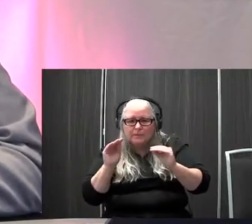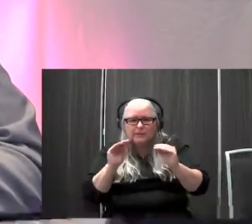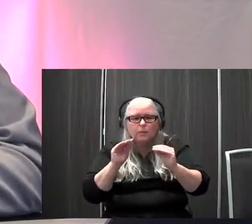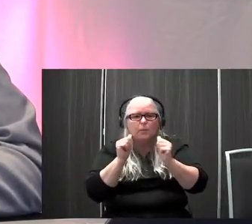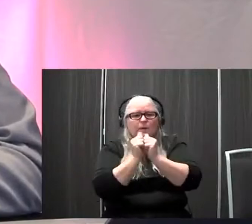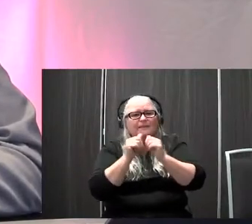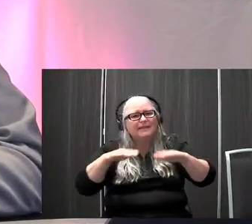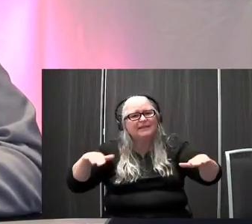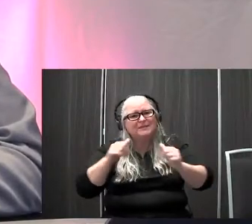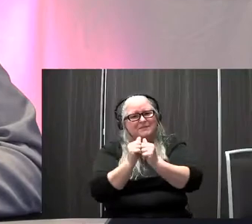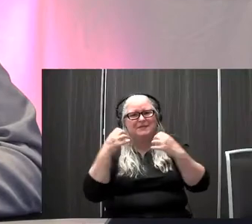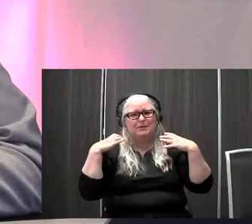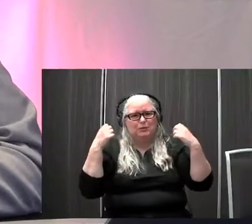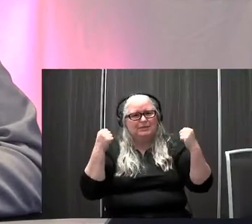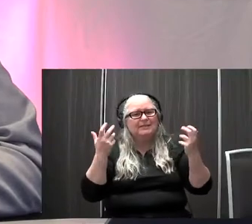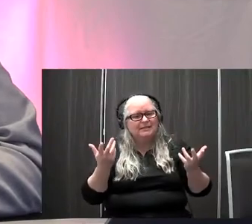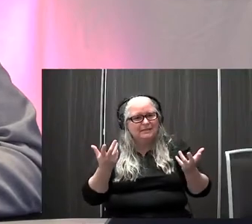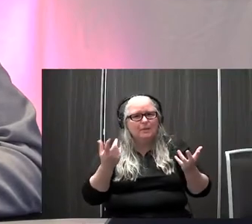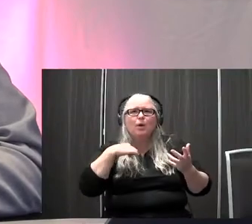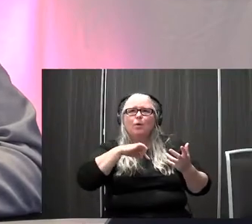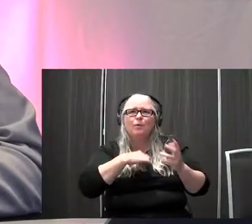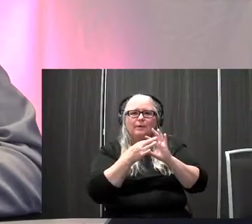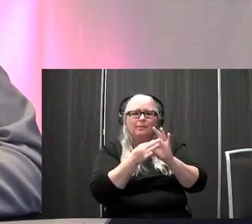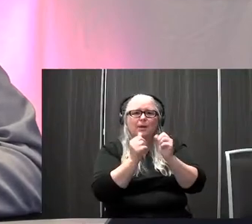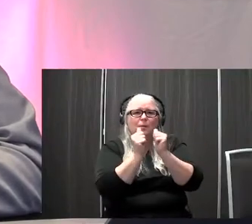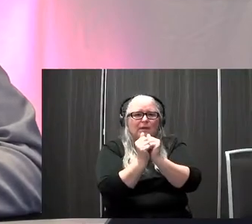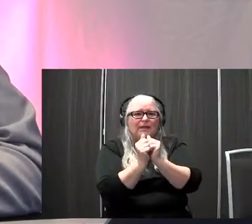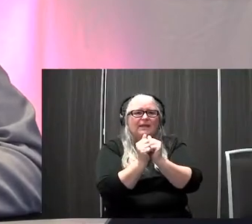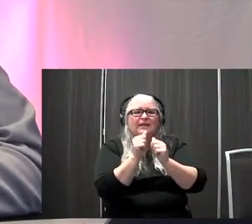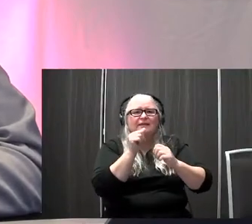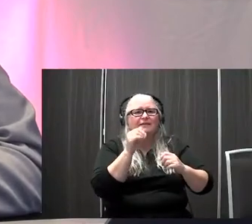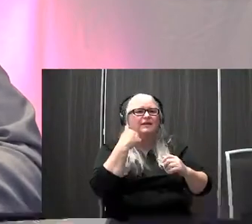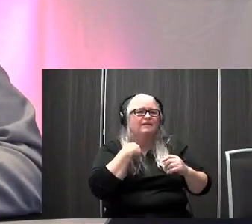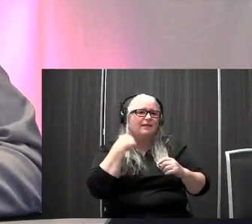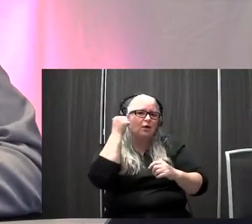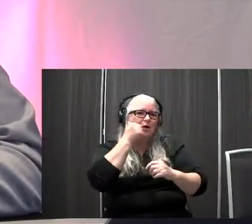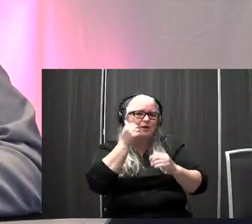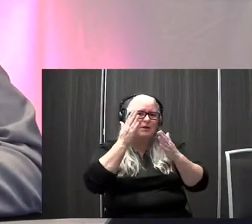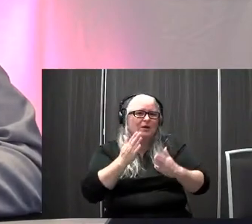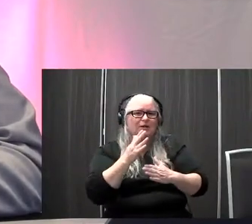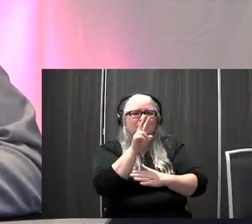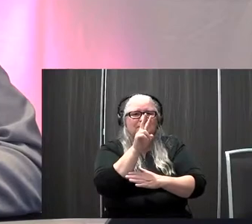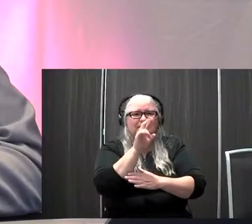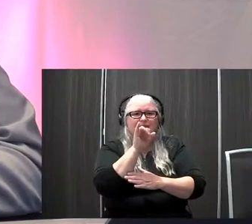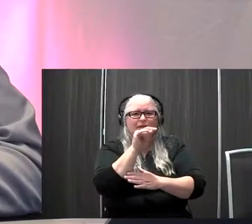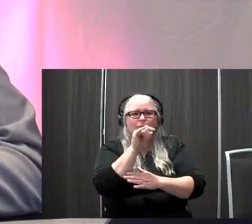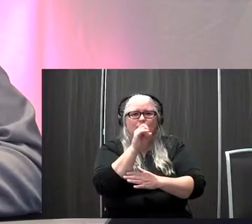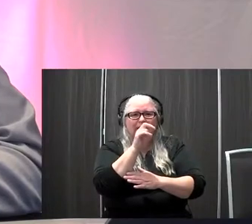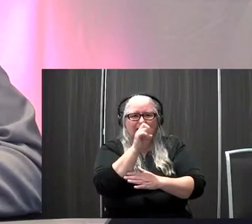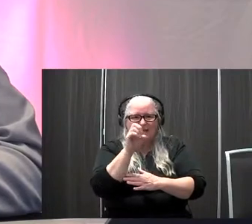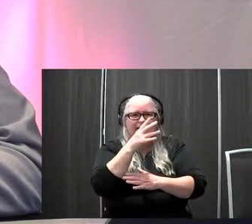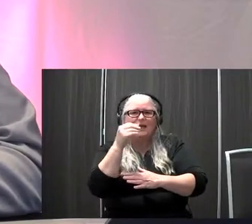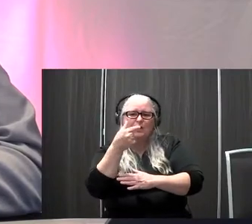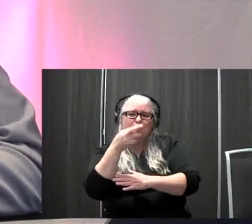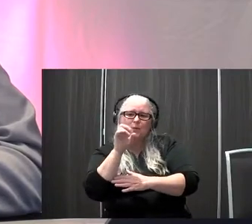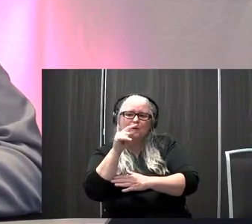We combine that with the fact that between Violette and Gretchen, we've had some tremendous experience and some of the really